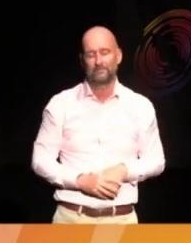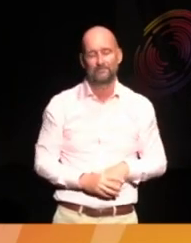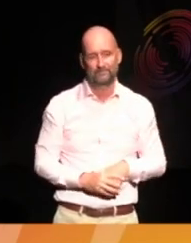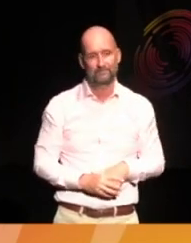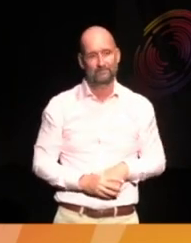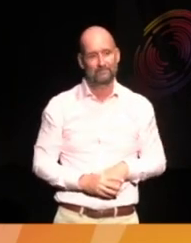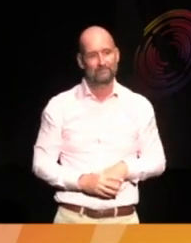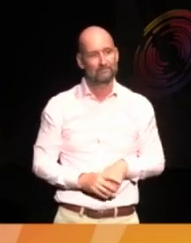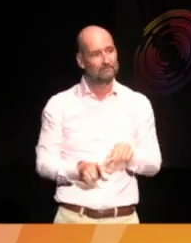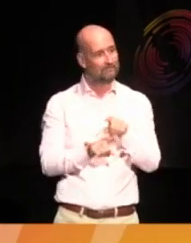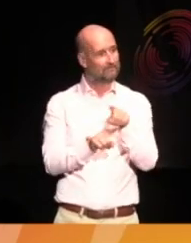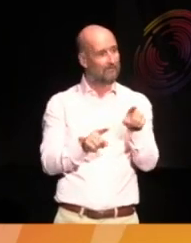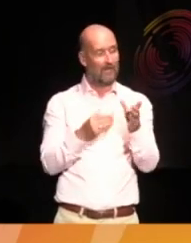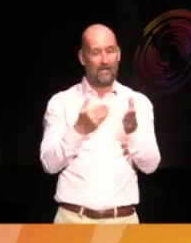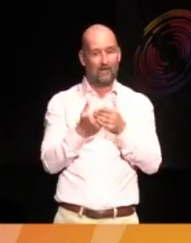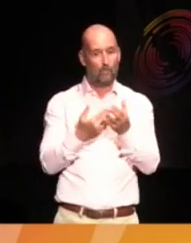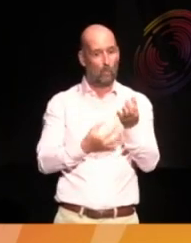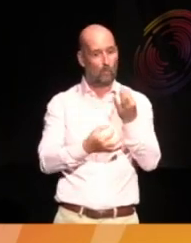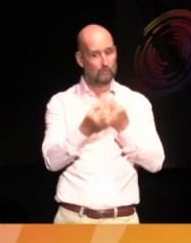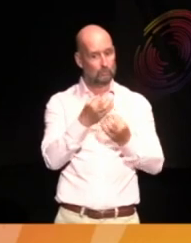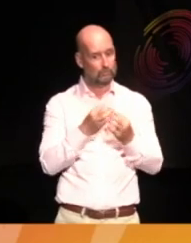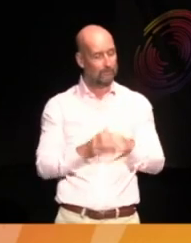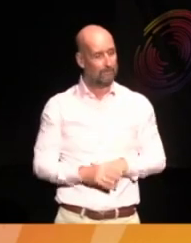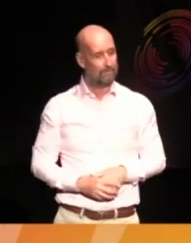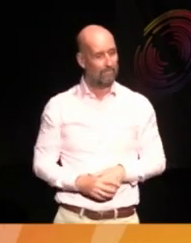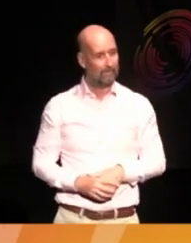Any, any other questions? Yeah.